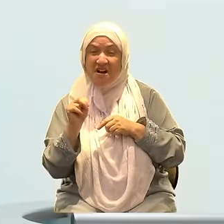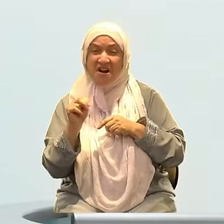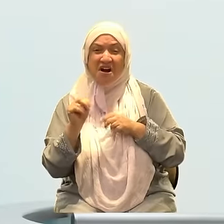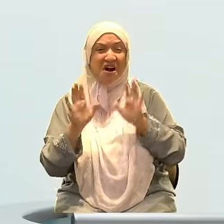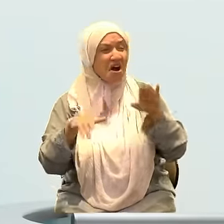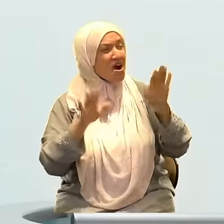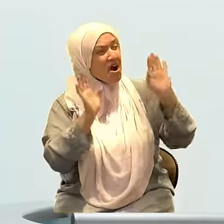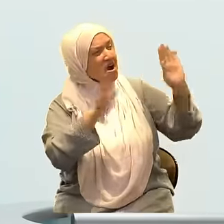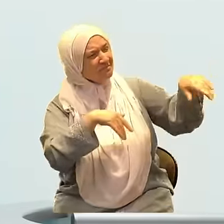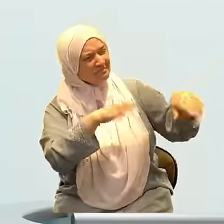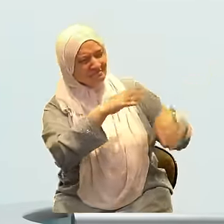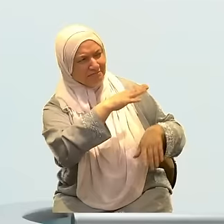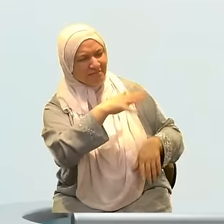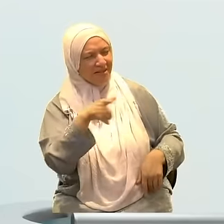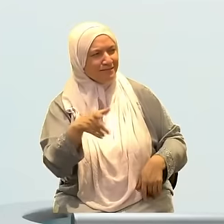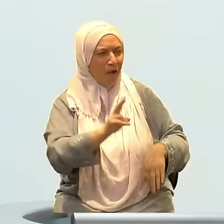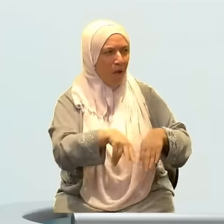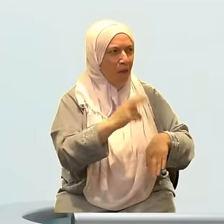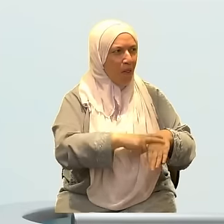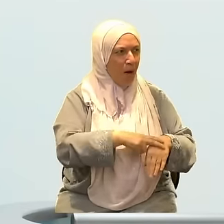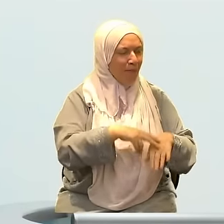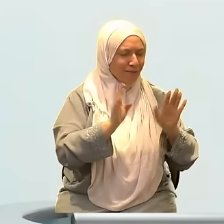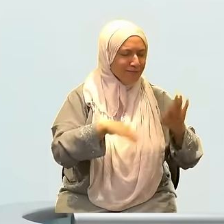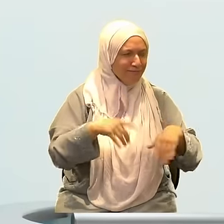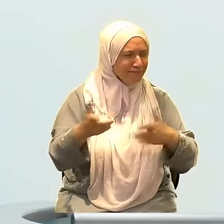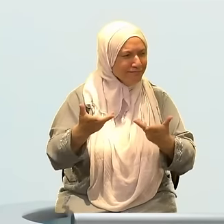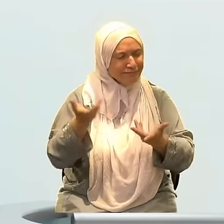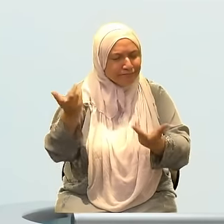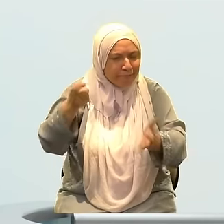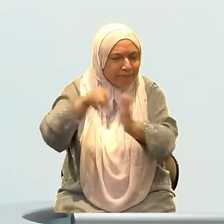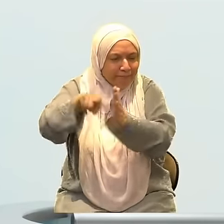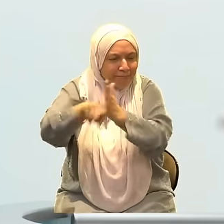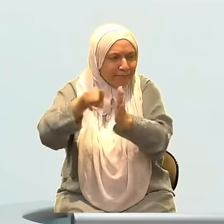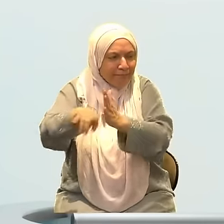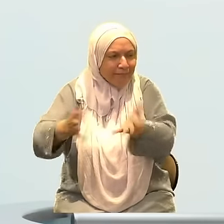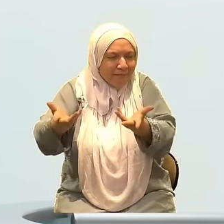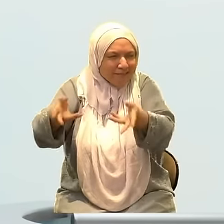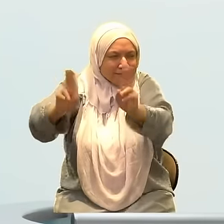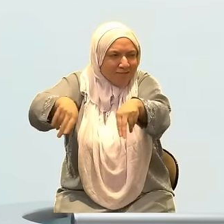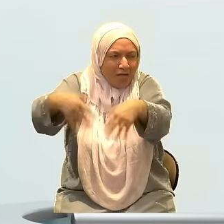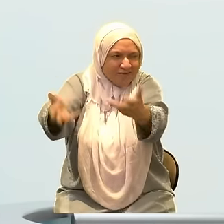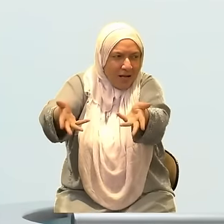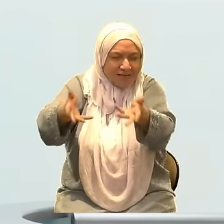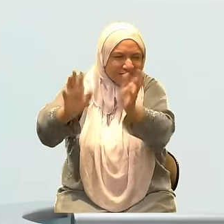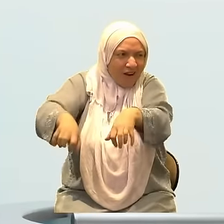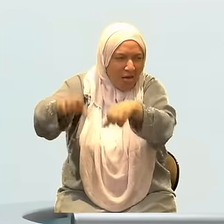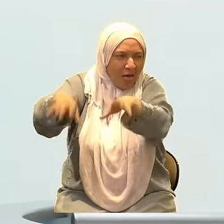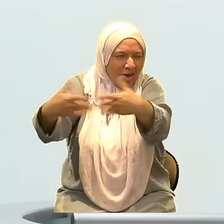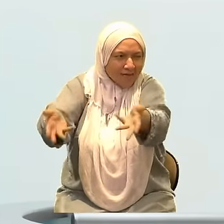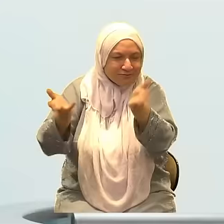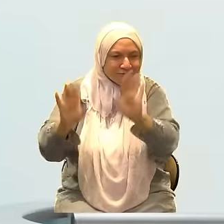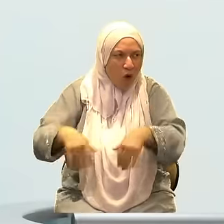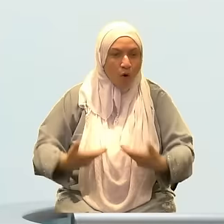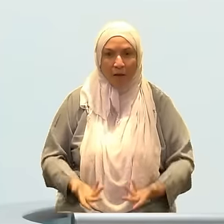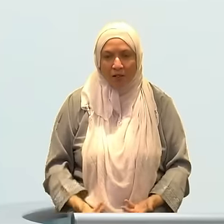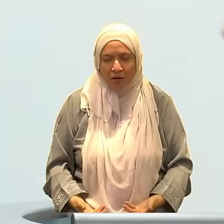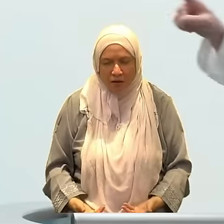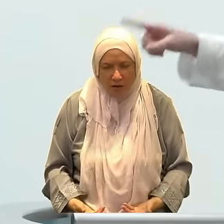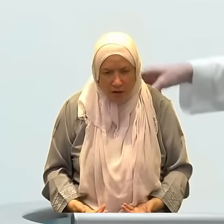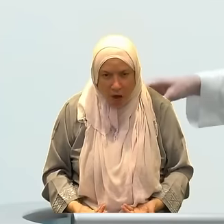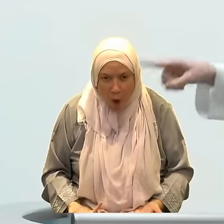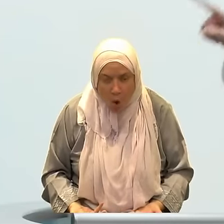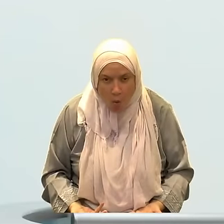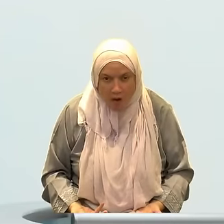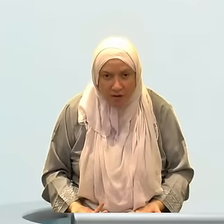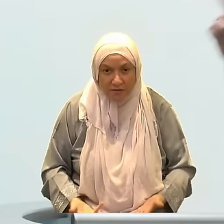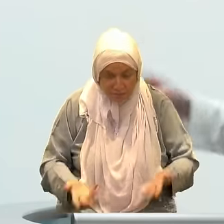Where in the beginning, Abu Jahl tested the limits. The Fir'aun tested the limits and eventually becomes normalized. And most people will say, you know what? That's